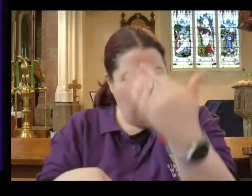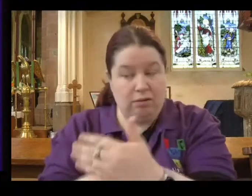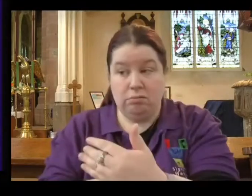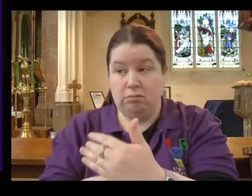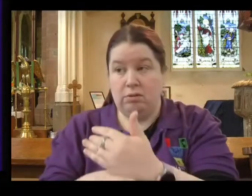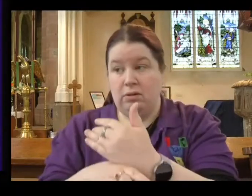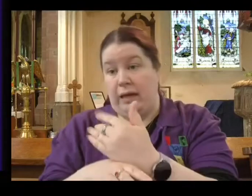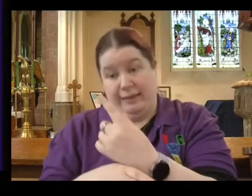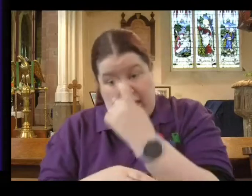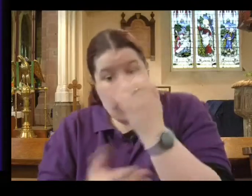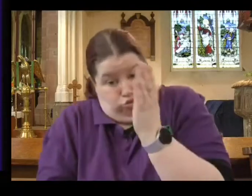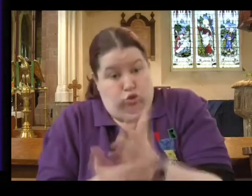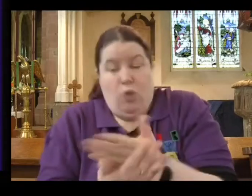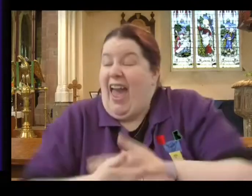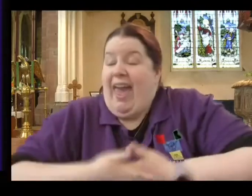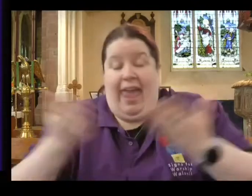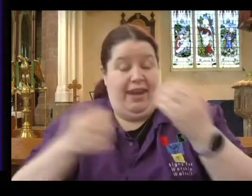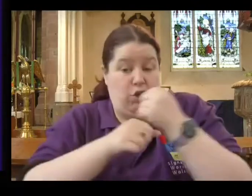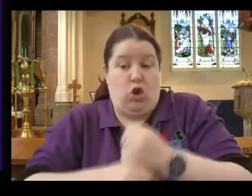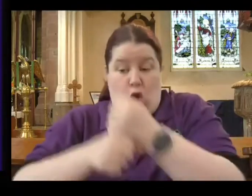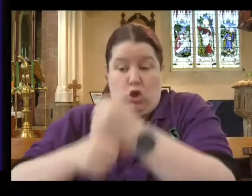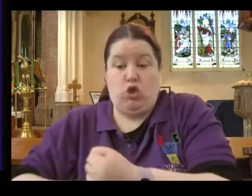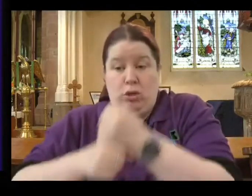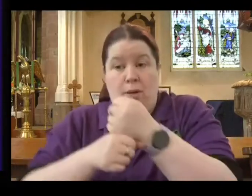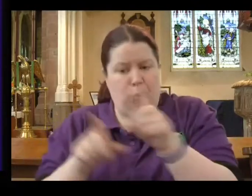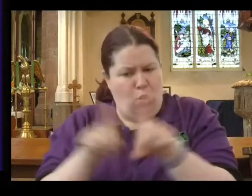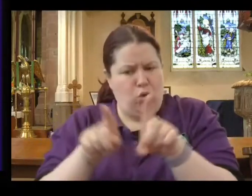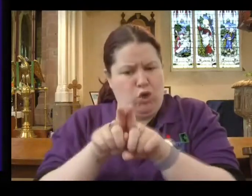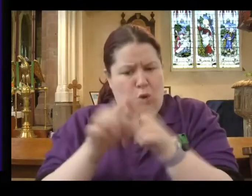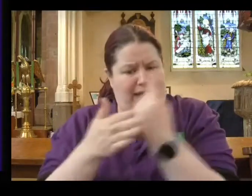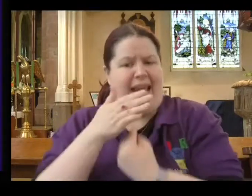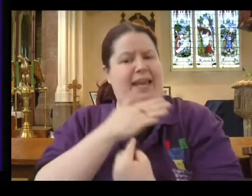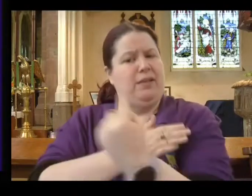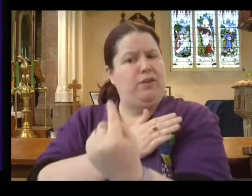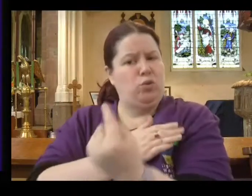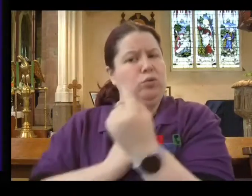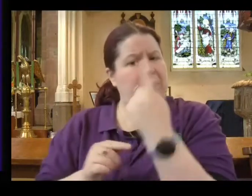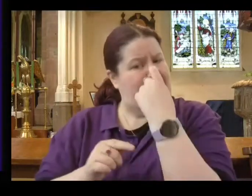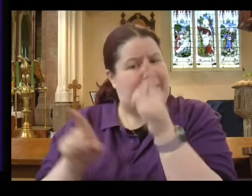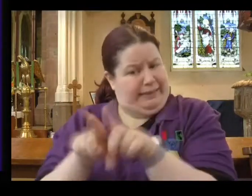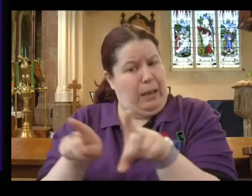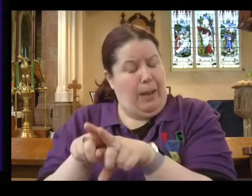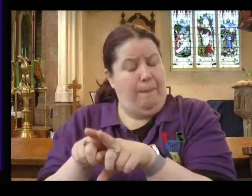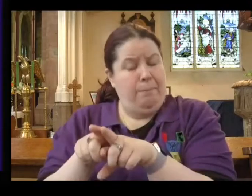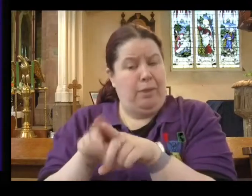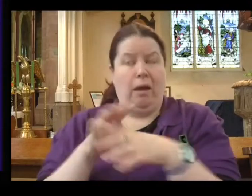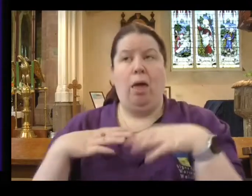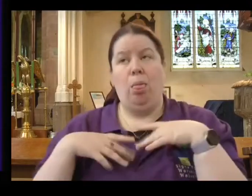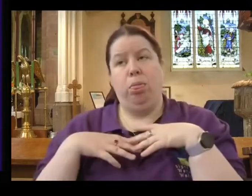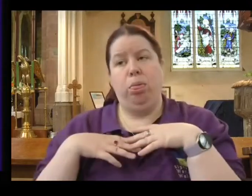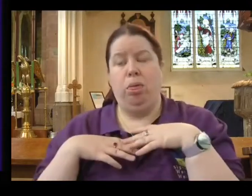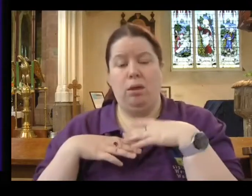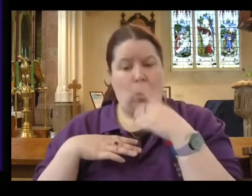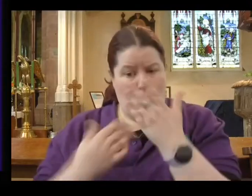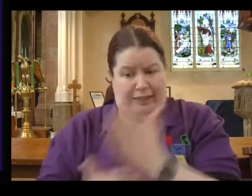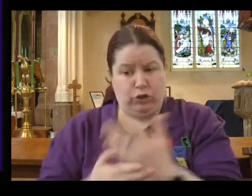individual level. When a person is not doing what they could and should be doing as followers of Jesus. And it's not the fact that